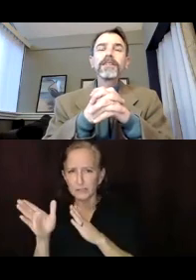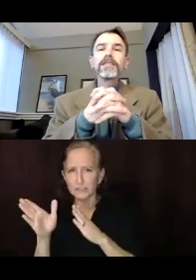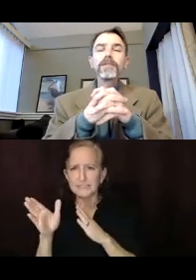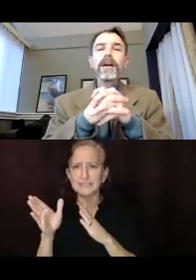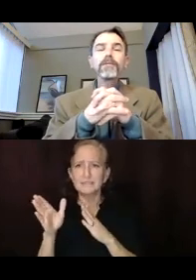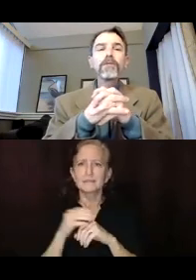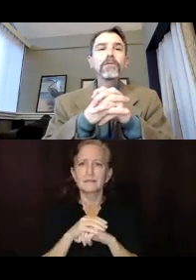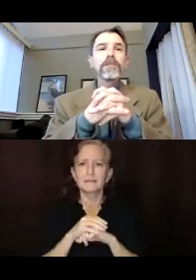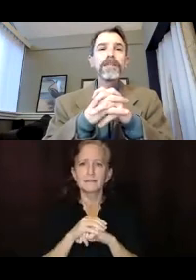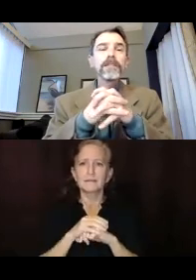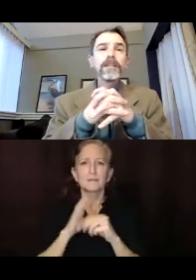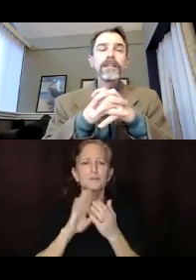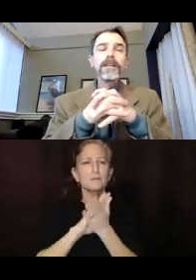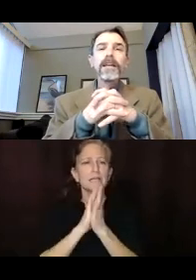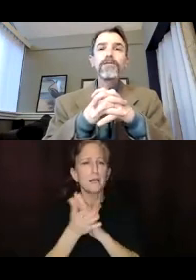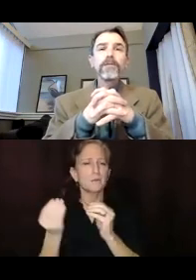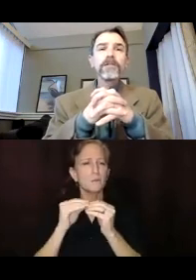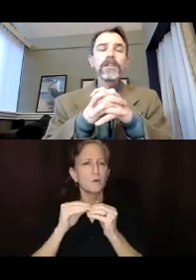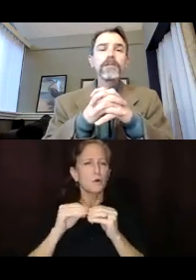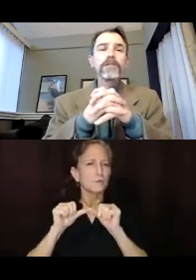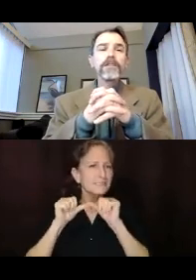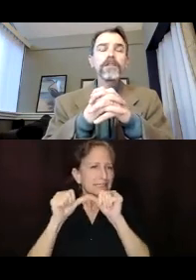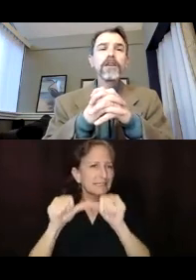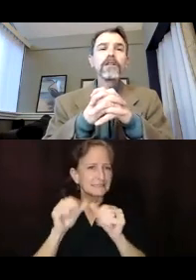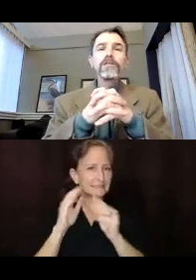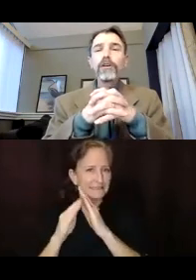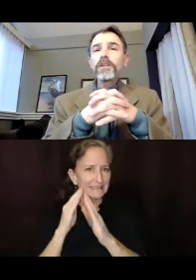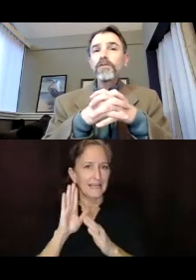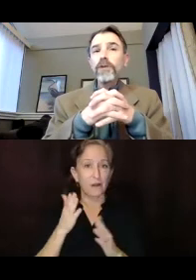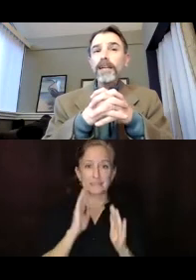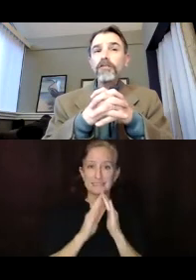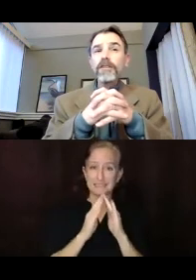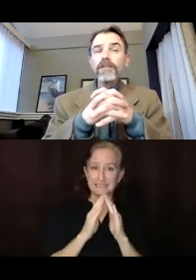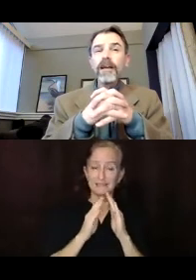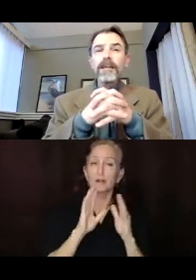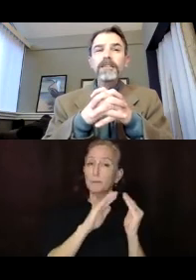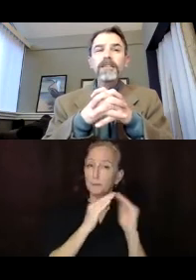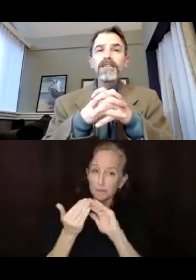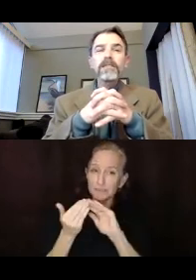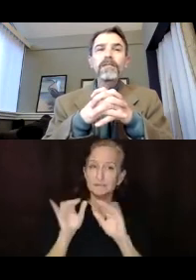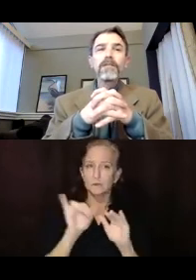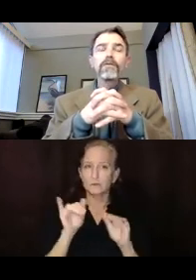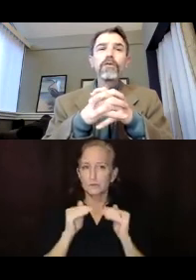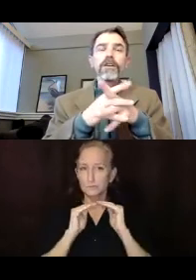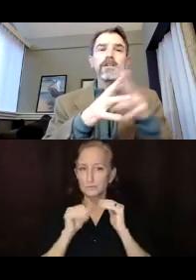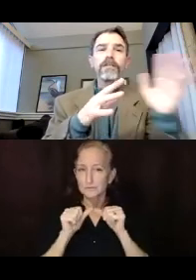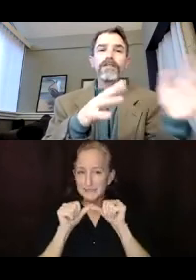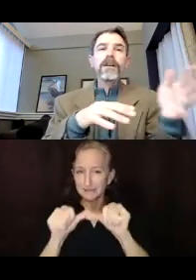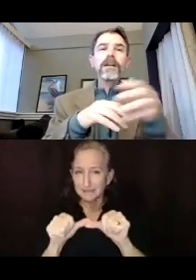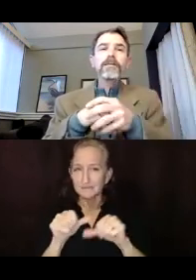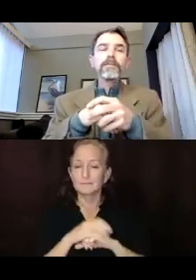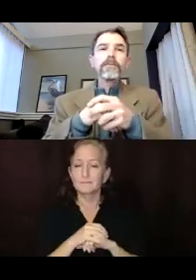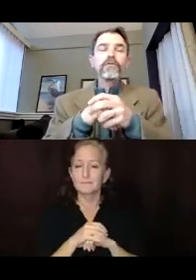to become a more resilient city and to have more resilient communities. We've broken these strategies, uh, into these four,